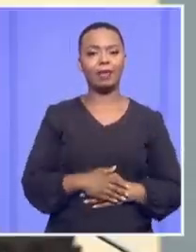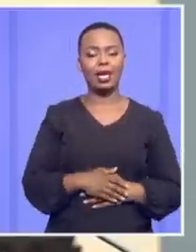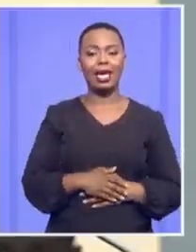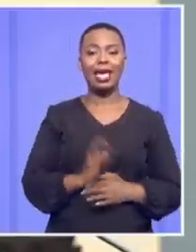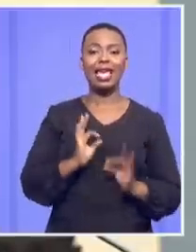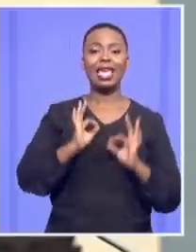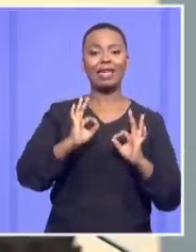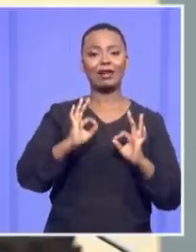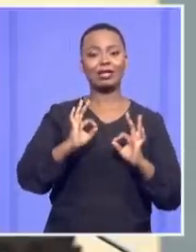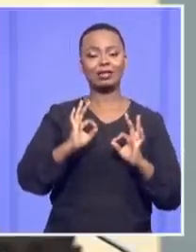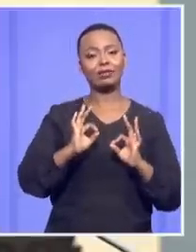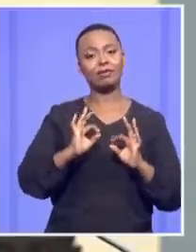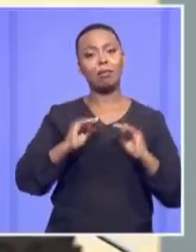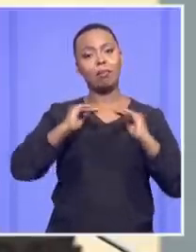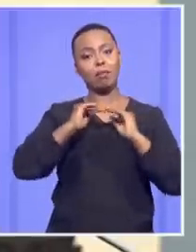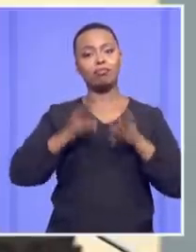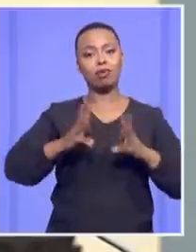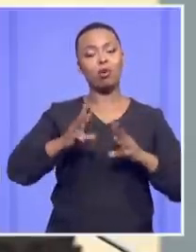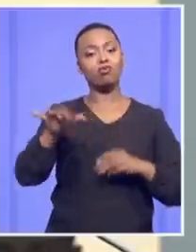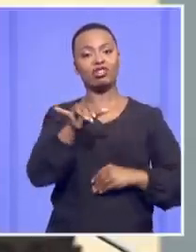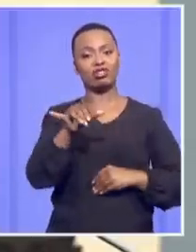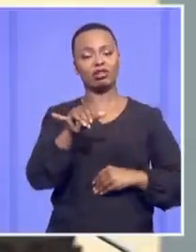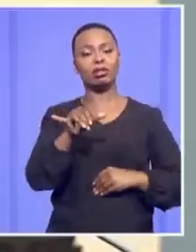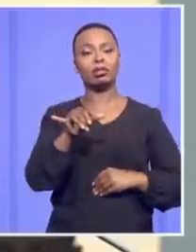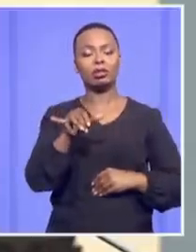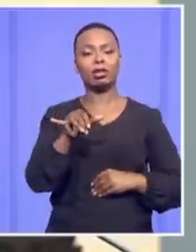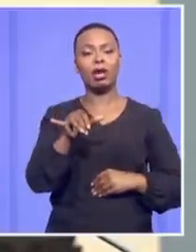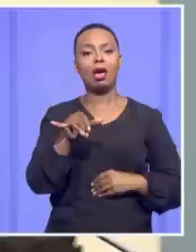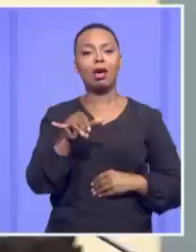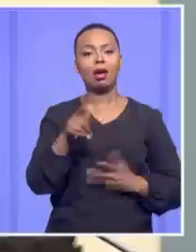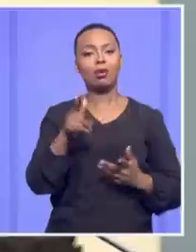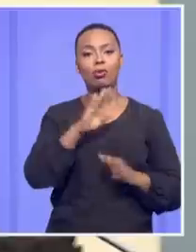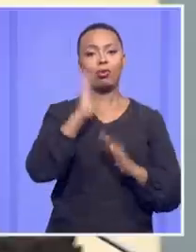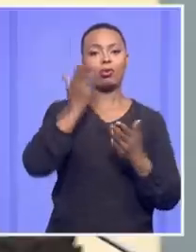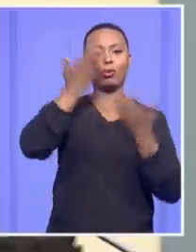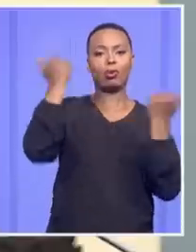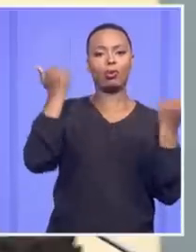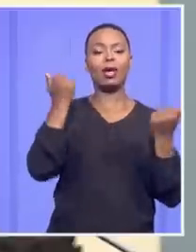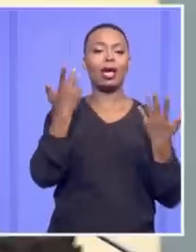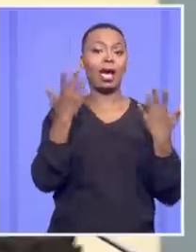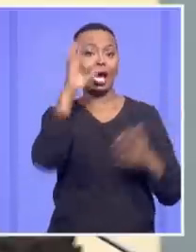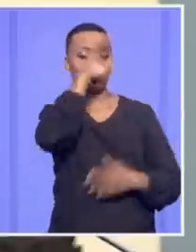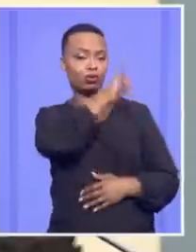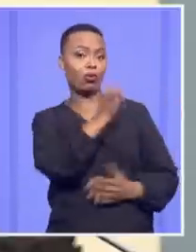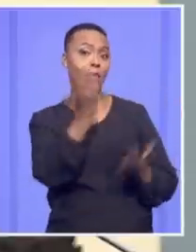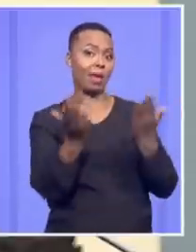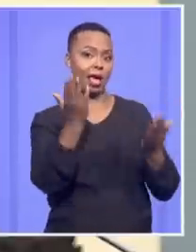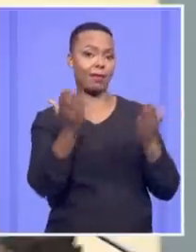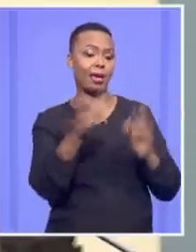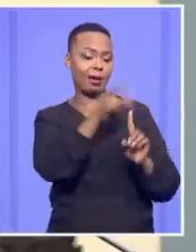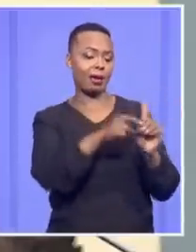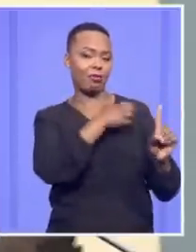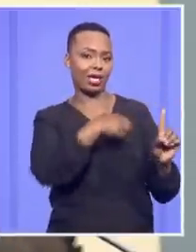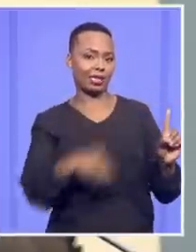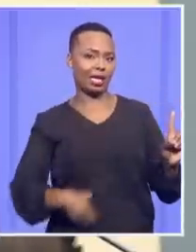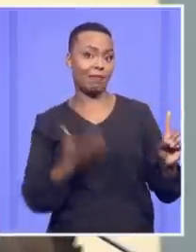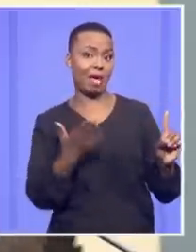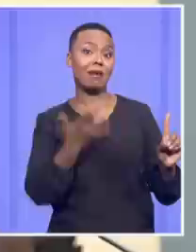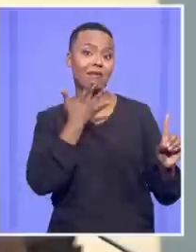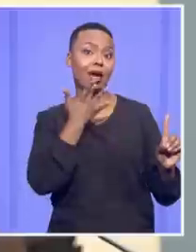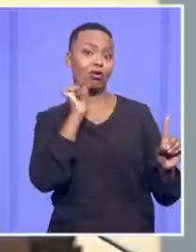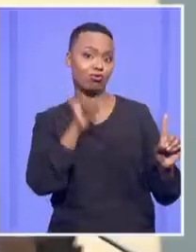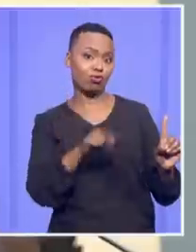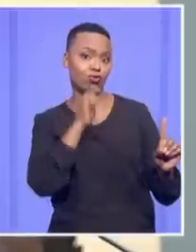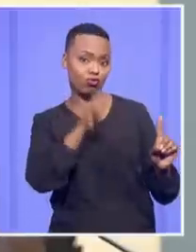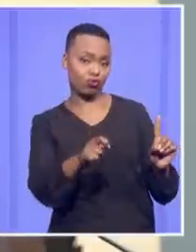effective remedy is. Let's assume the president was biased. Let's just assume that he was biased. If